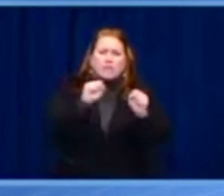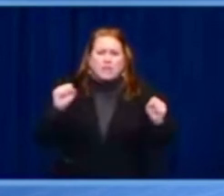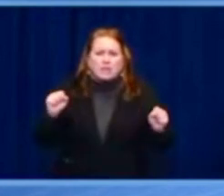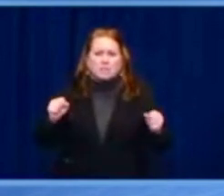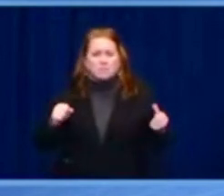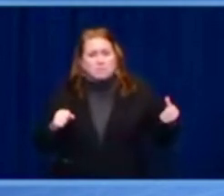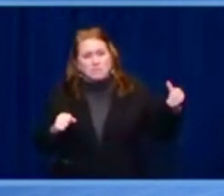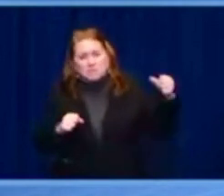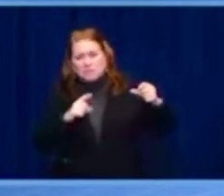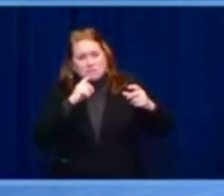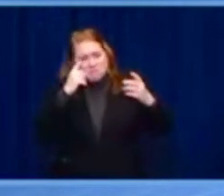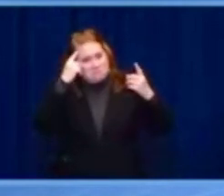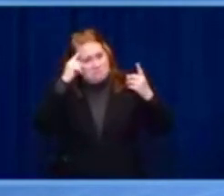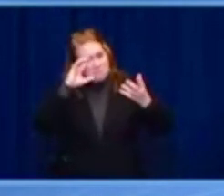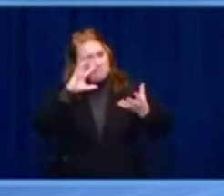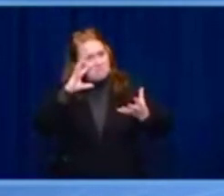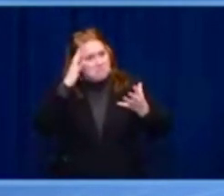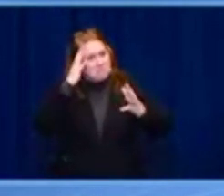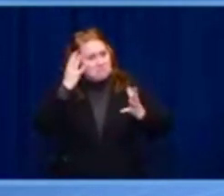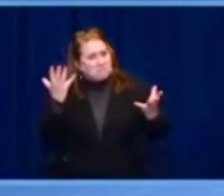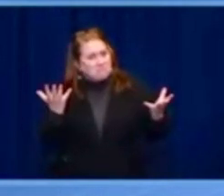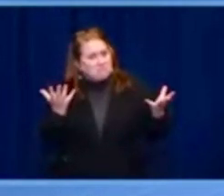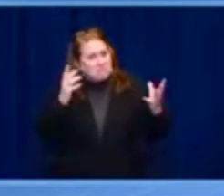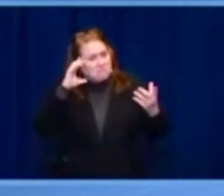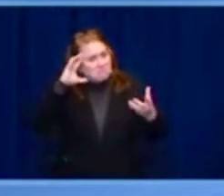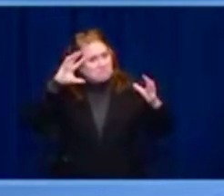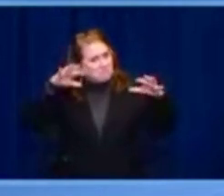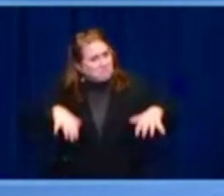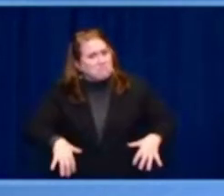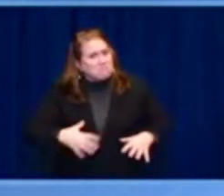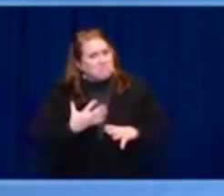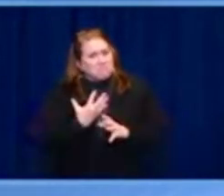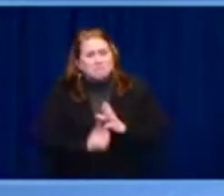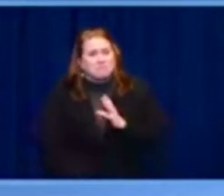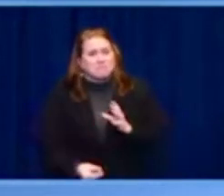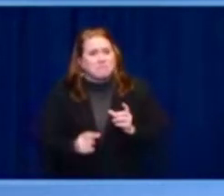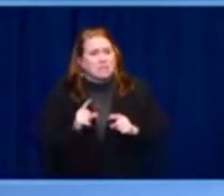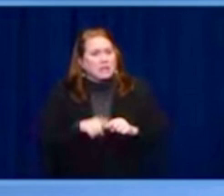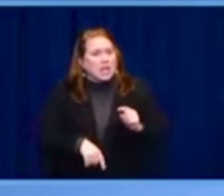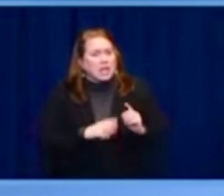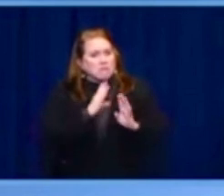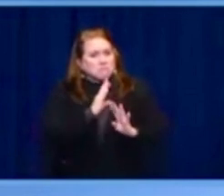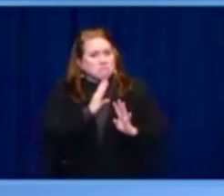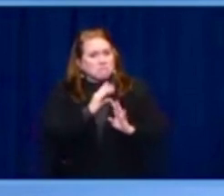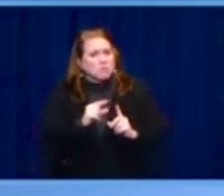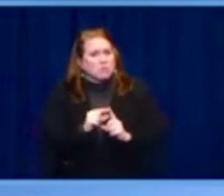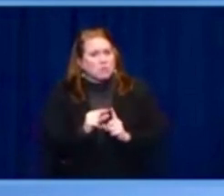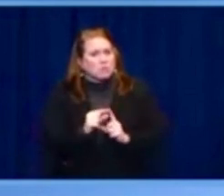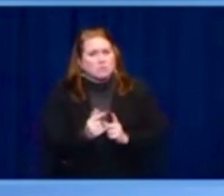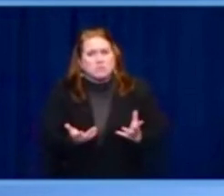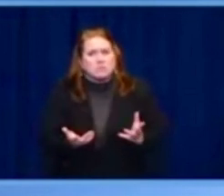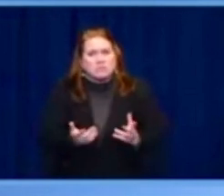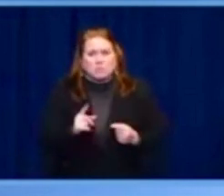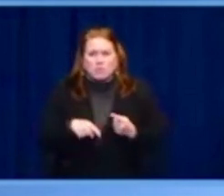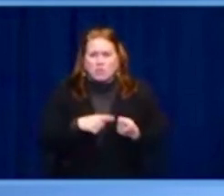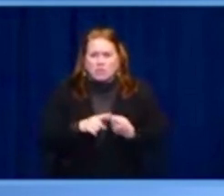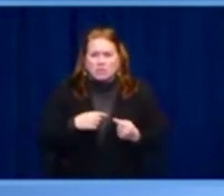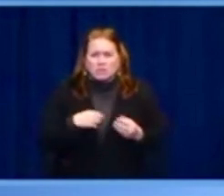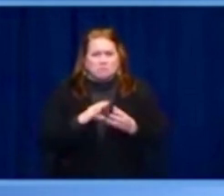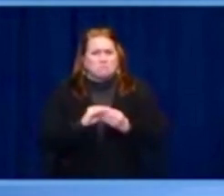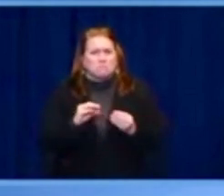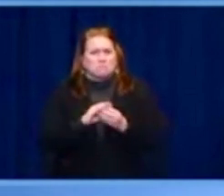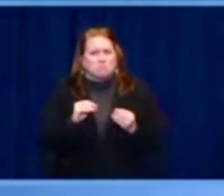enjoyment of freedom and human rights within its borders. It is simply not enough